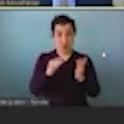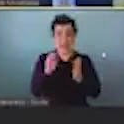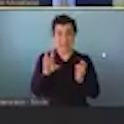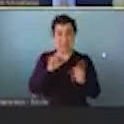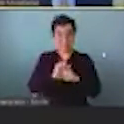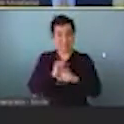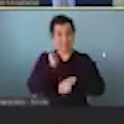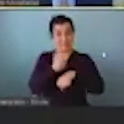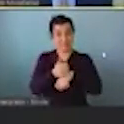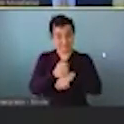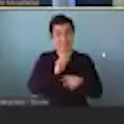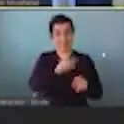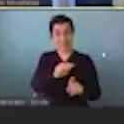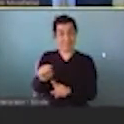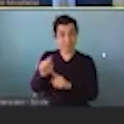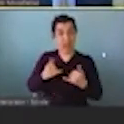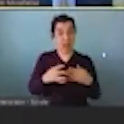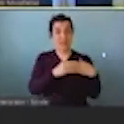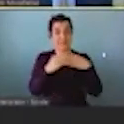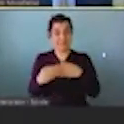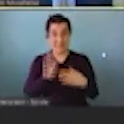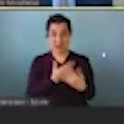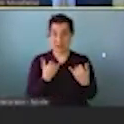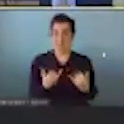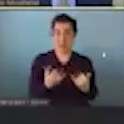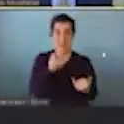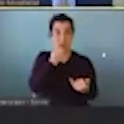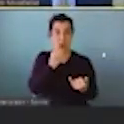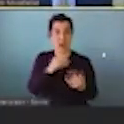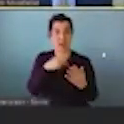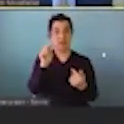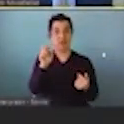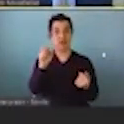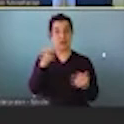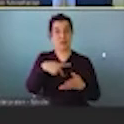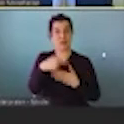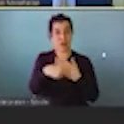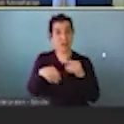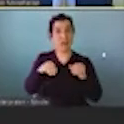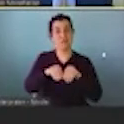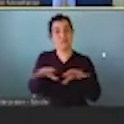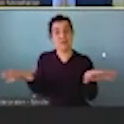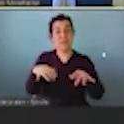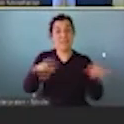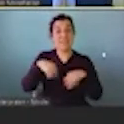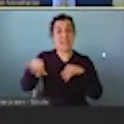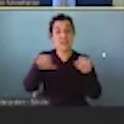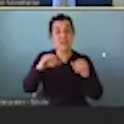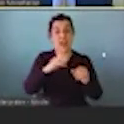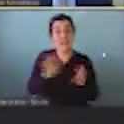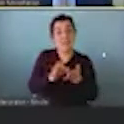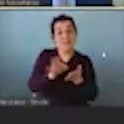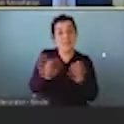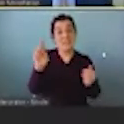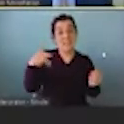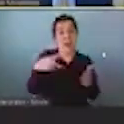And it really led to our modern food and nutrition programming. It led to standardization and expansion of food stamps. Now, snap